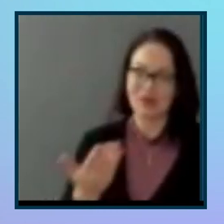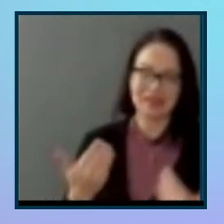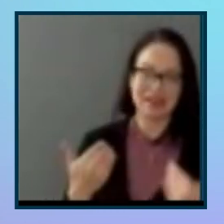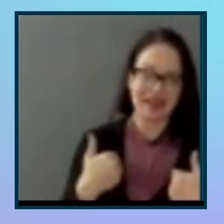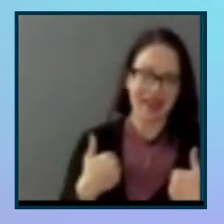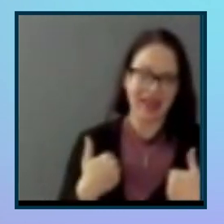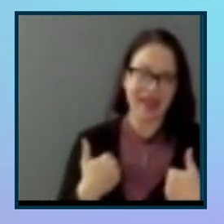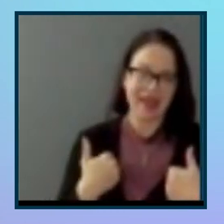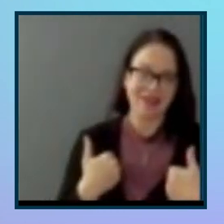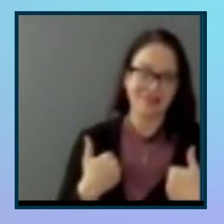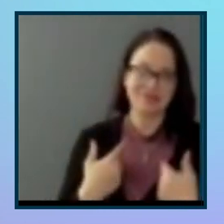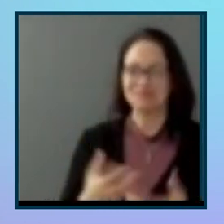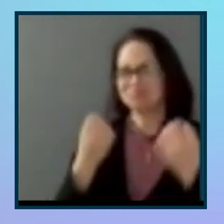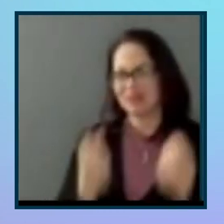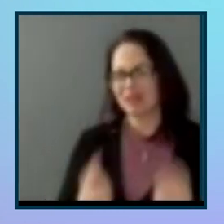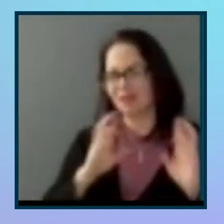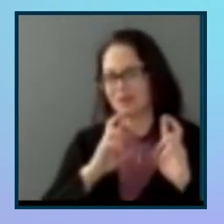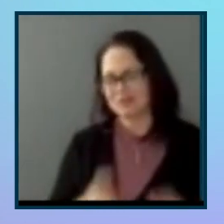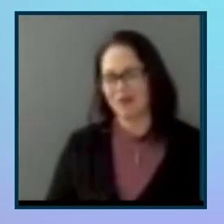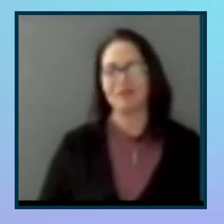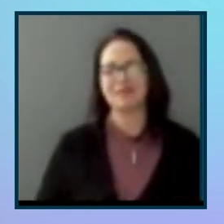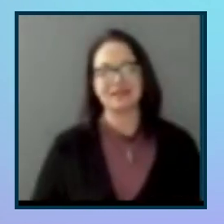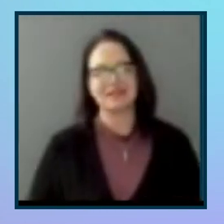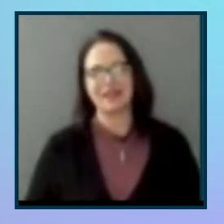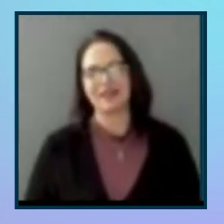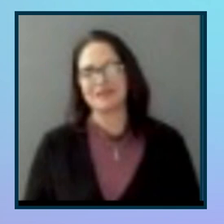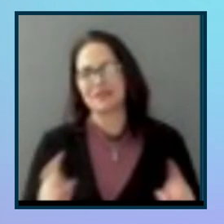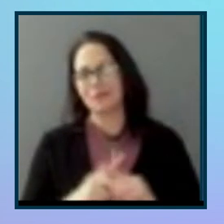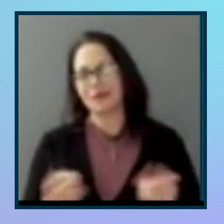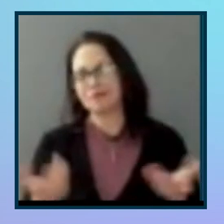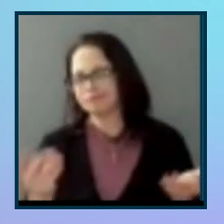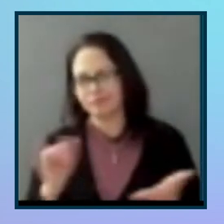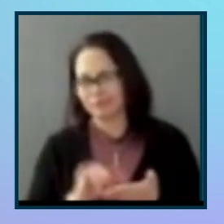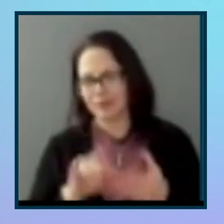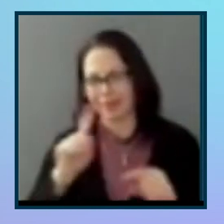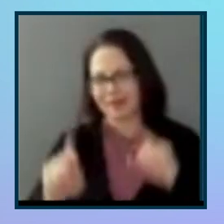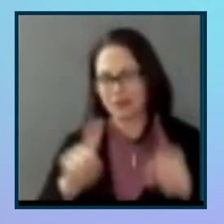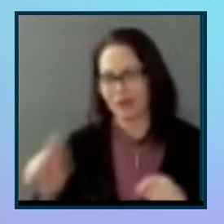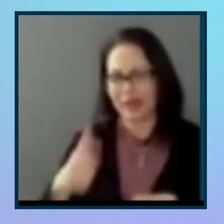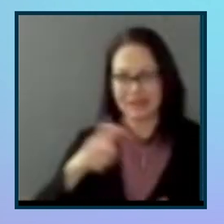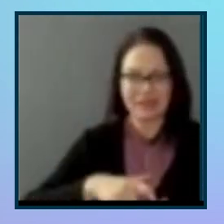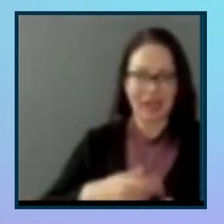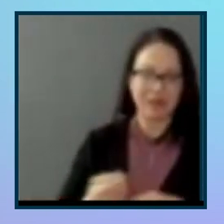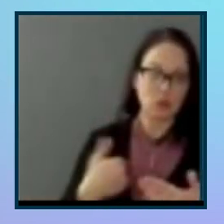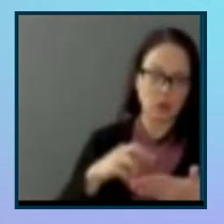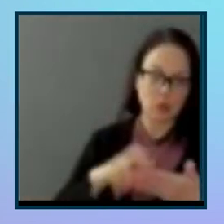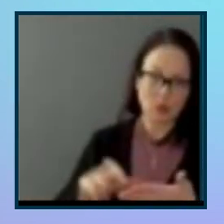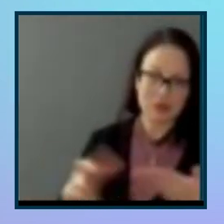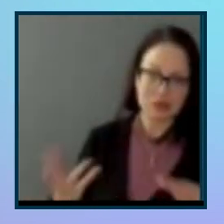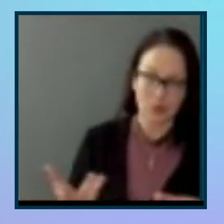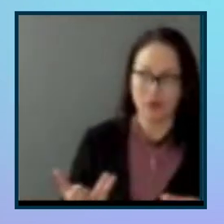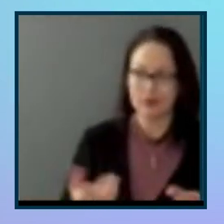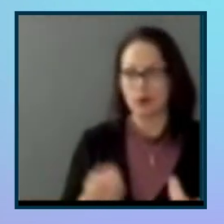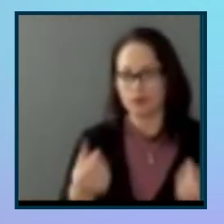responses. It was, you know, that's, that's the way it goes with surveys. Like, I mean, anytime you're doing research, you just, it is a bit of trial and error on